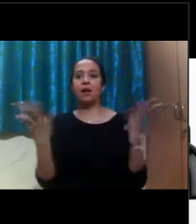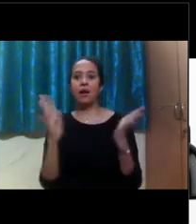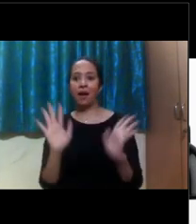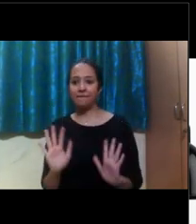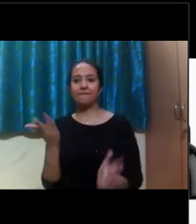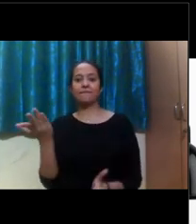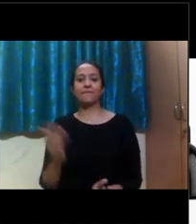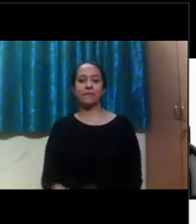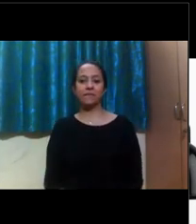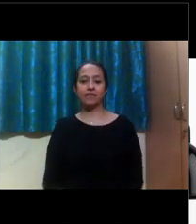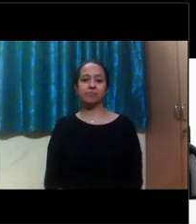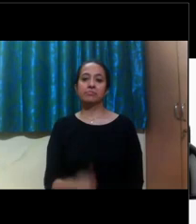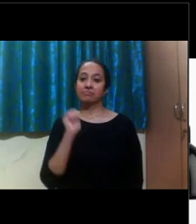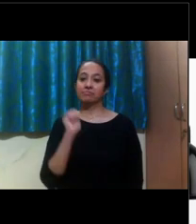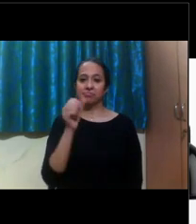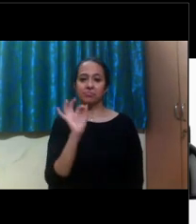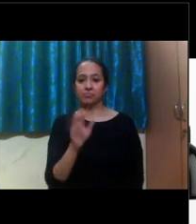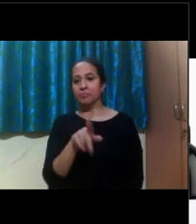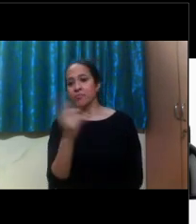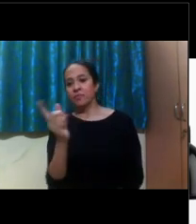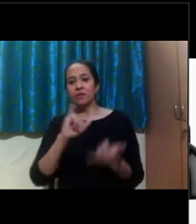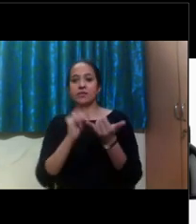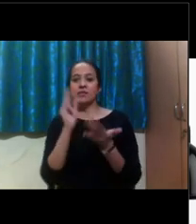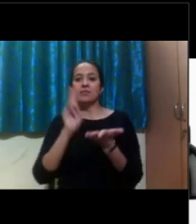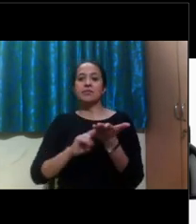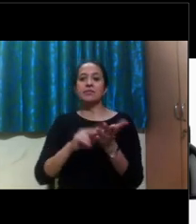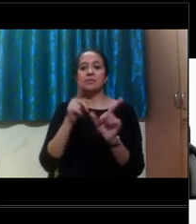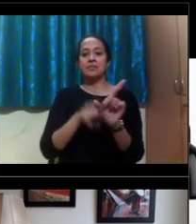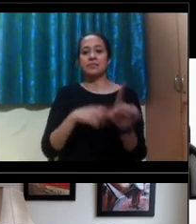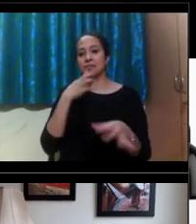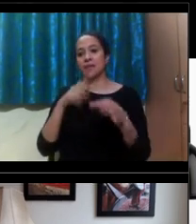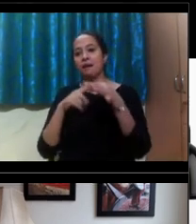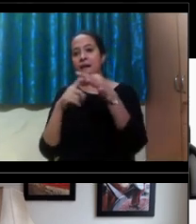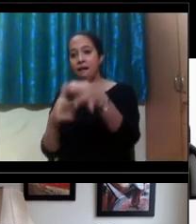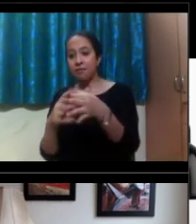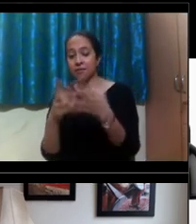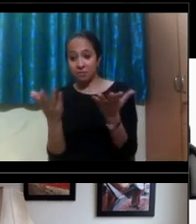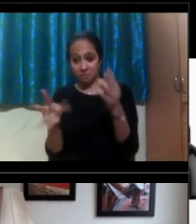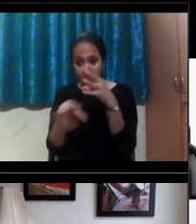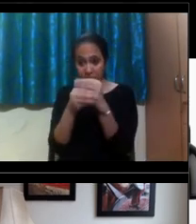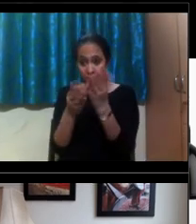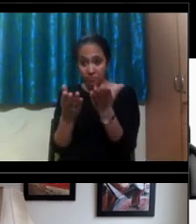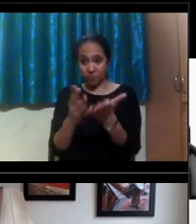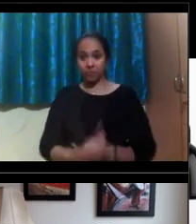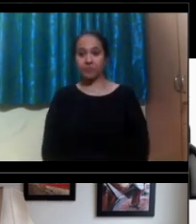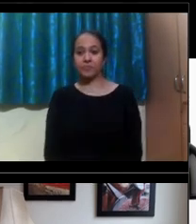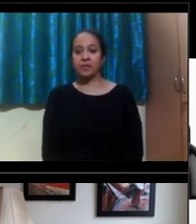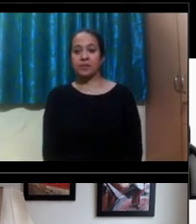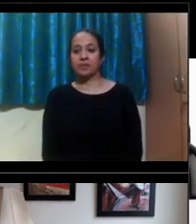Thank you, Justin. Sunny, do you want to add anything, um, other than what Monica and Justin have said?